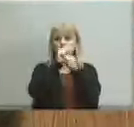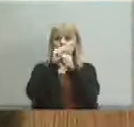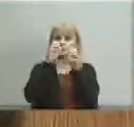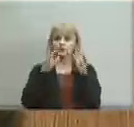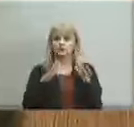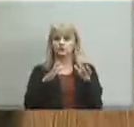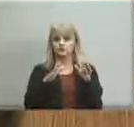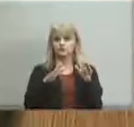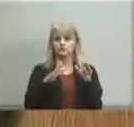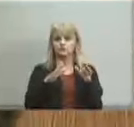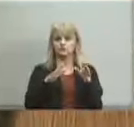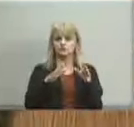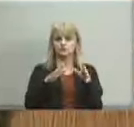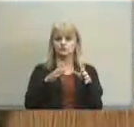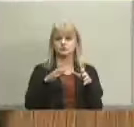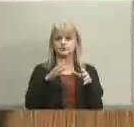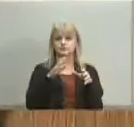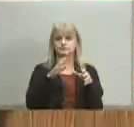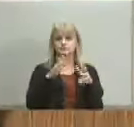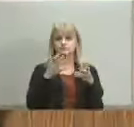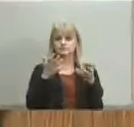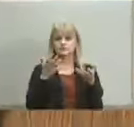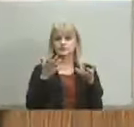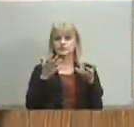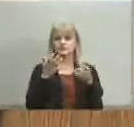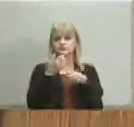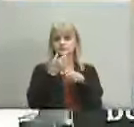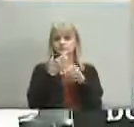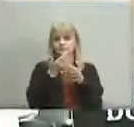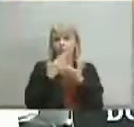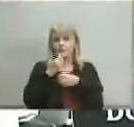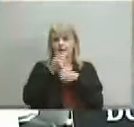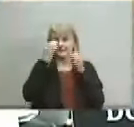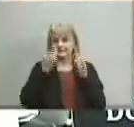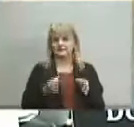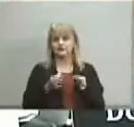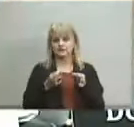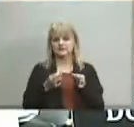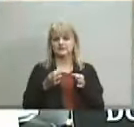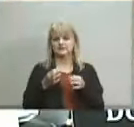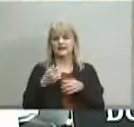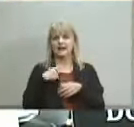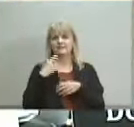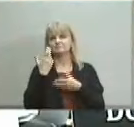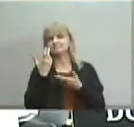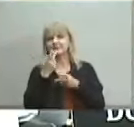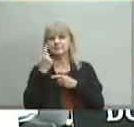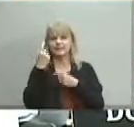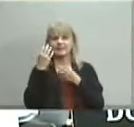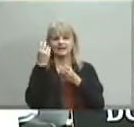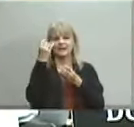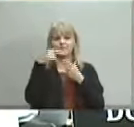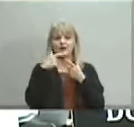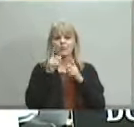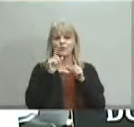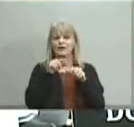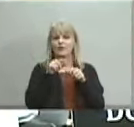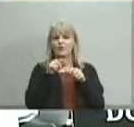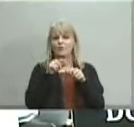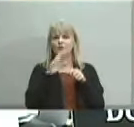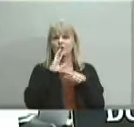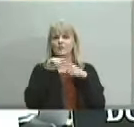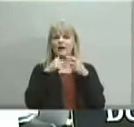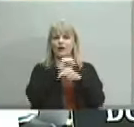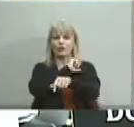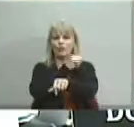to make some of those decisions and you know i i just keep thinking when we go up there and when we we begin to talk about this authority